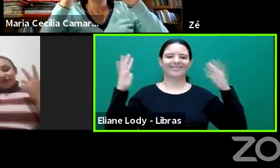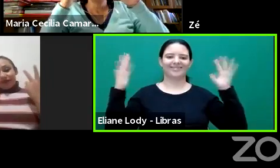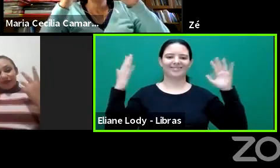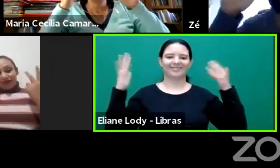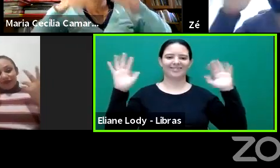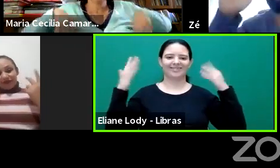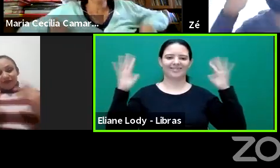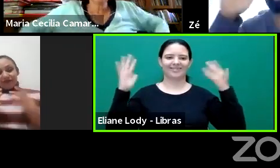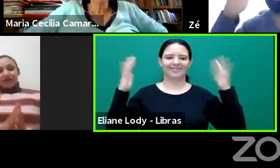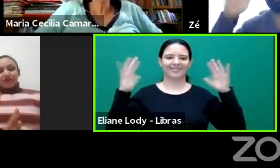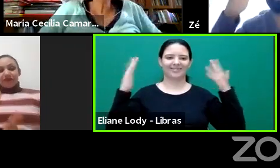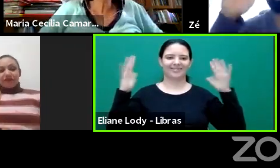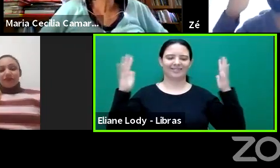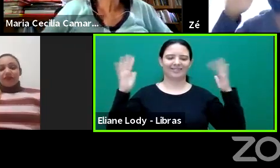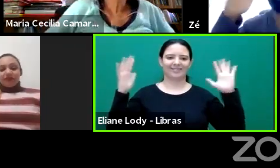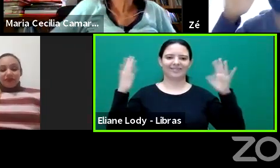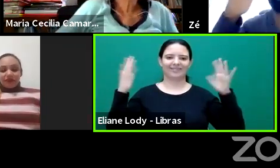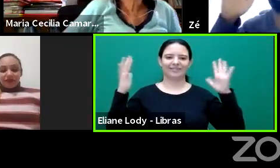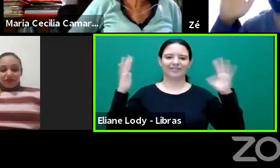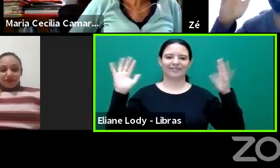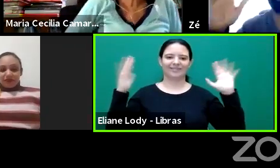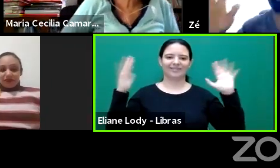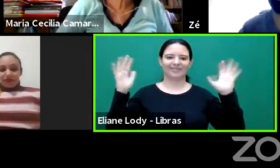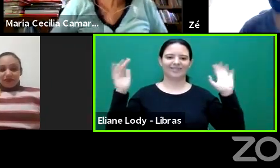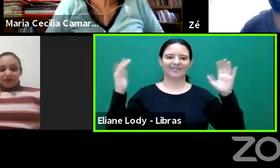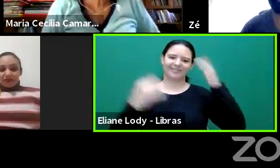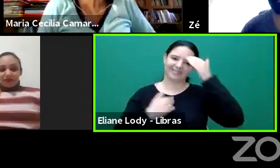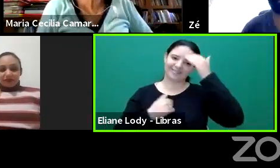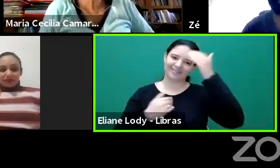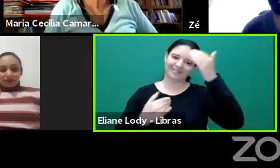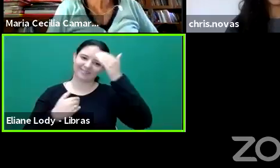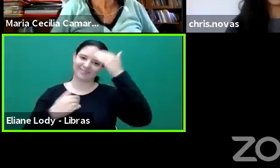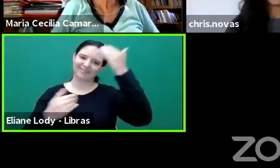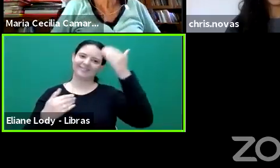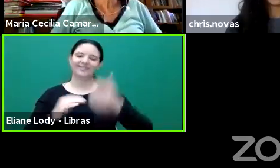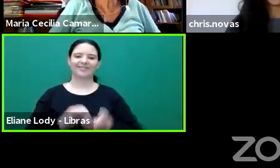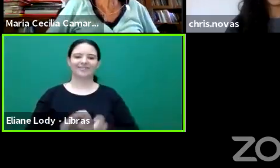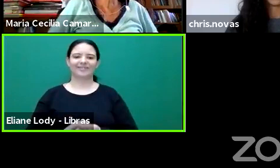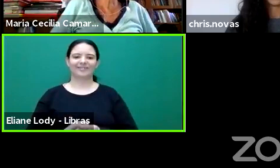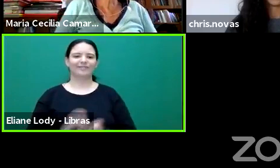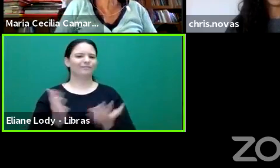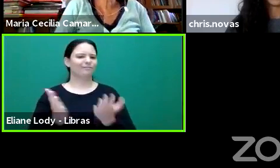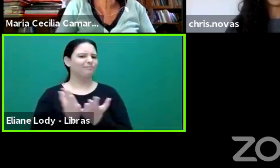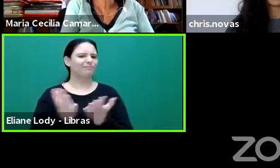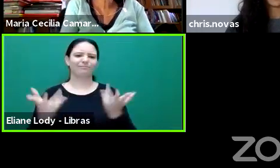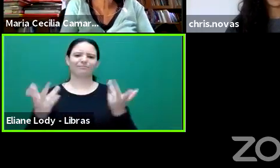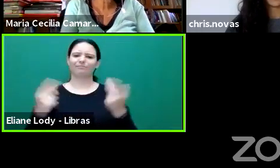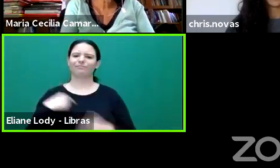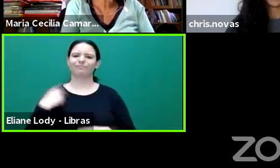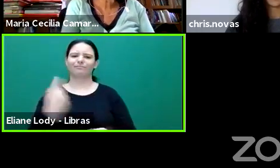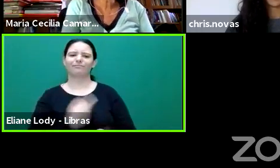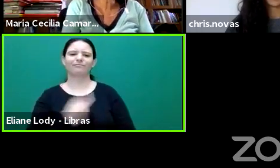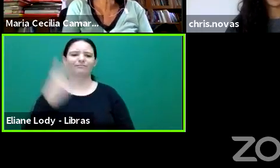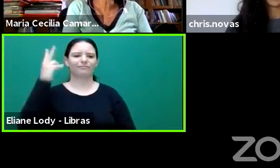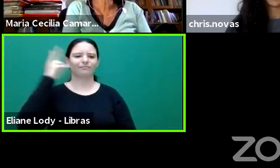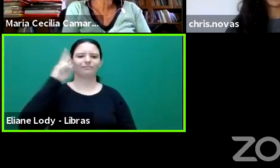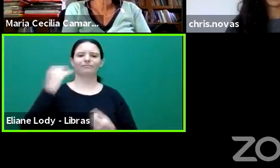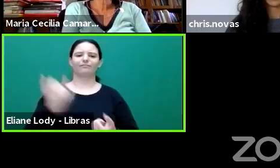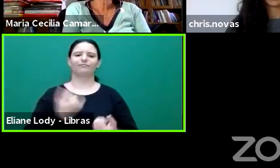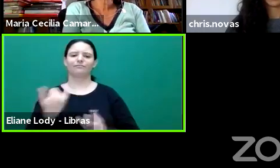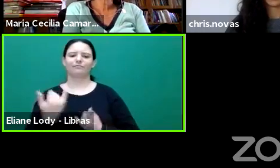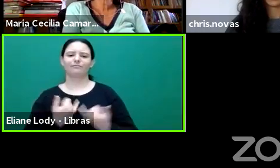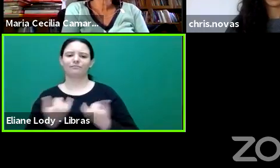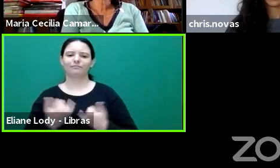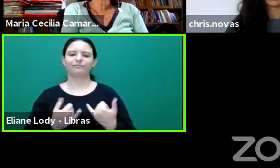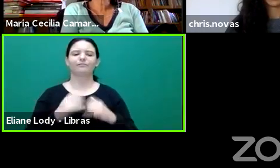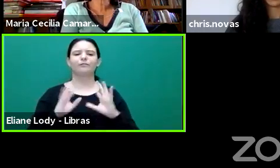Thank you very much. Very good for us to recap all the information we got from the articles and also